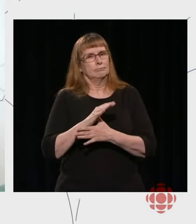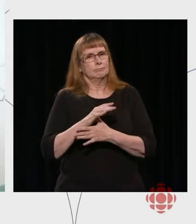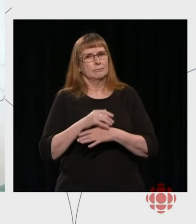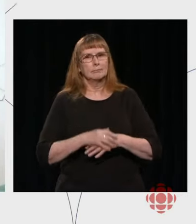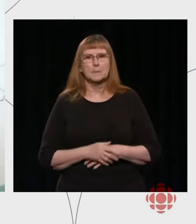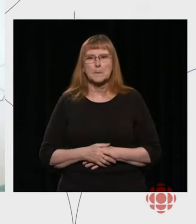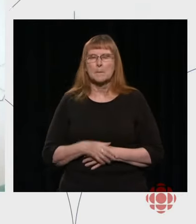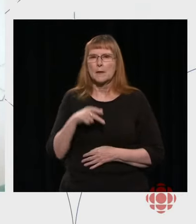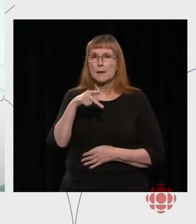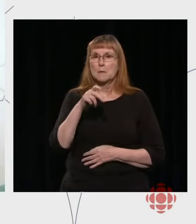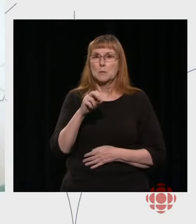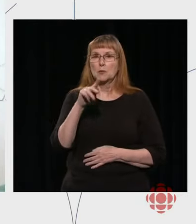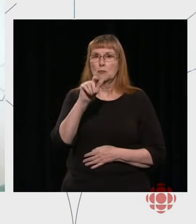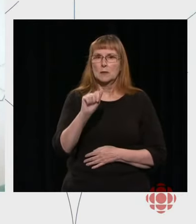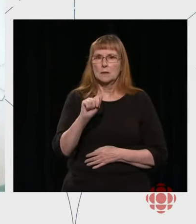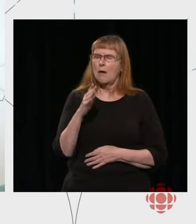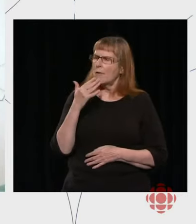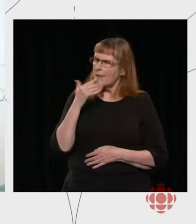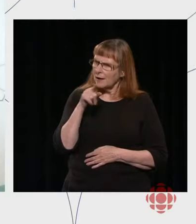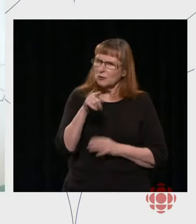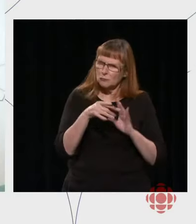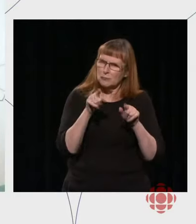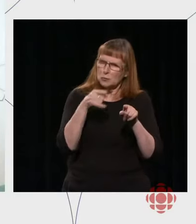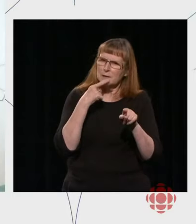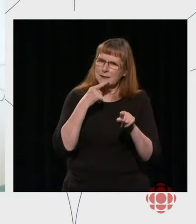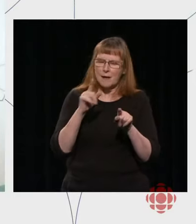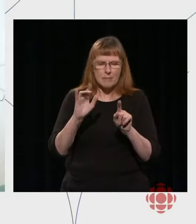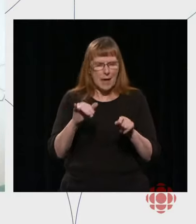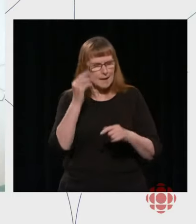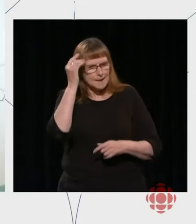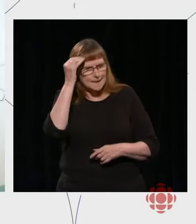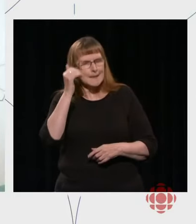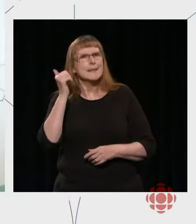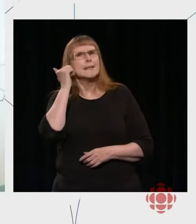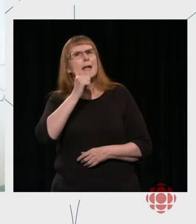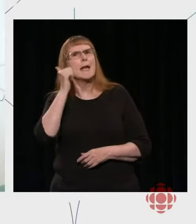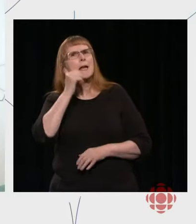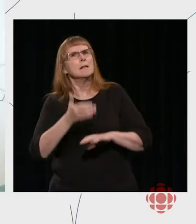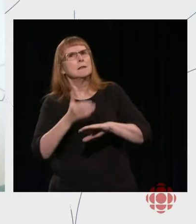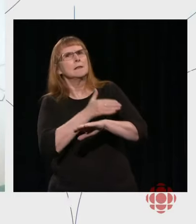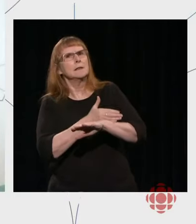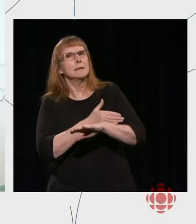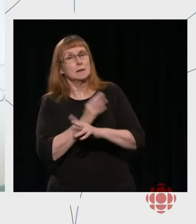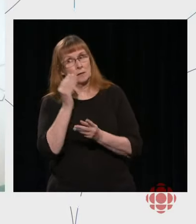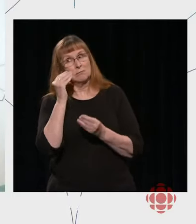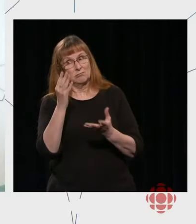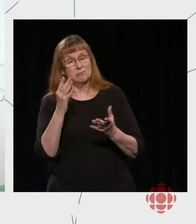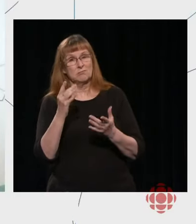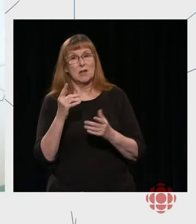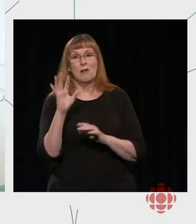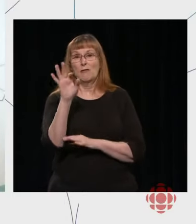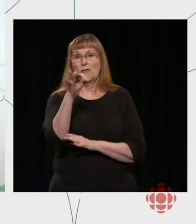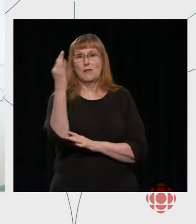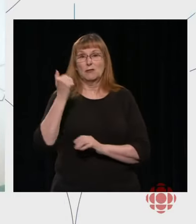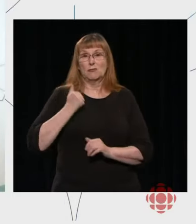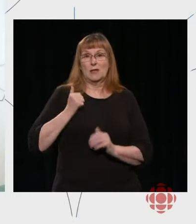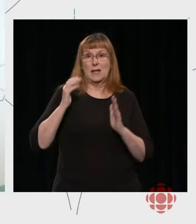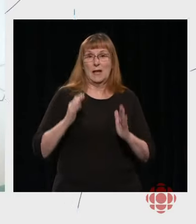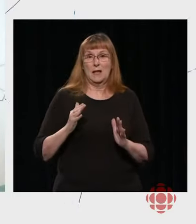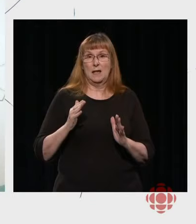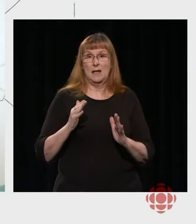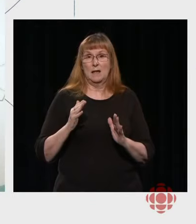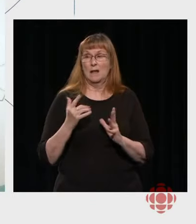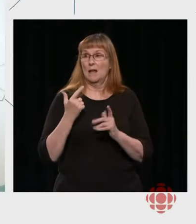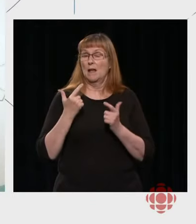We often hear that comment, indeed. So it's a very important question for Francophones outside of Quebec. Michel, we have another